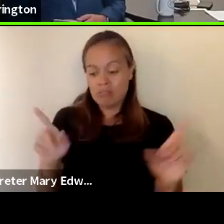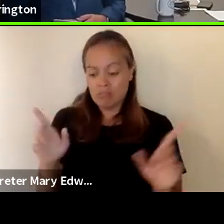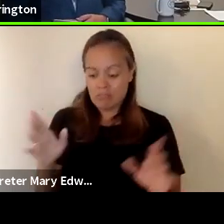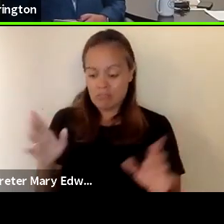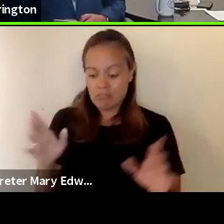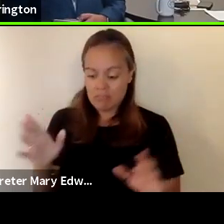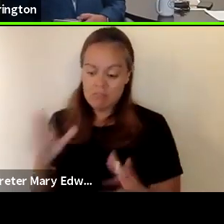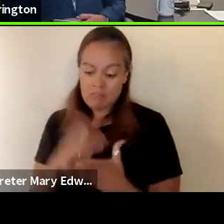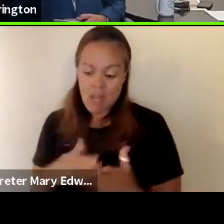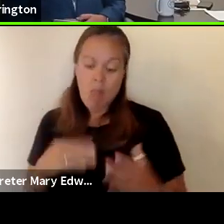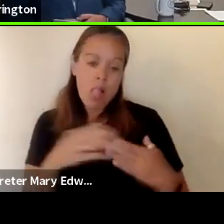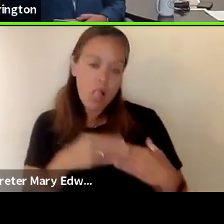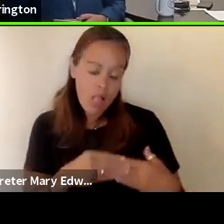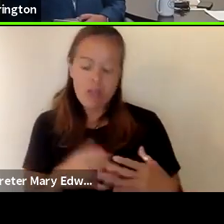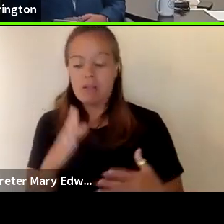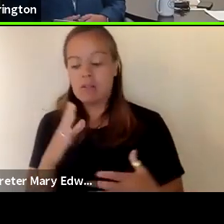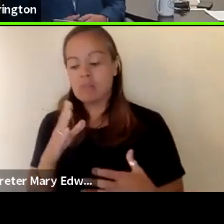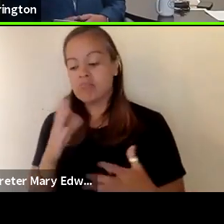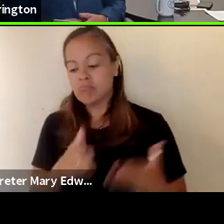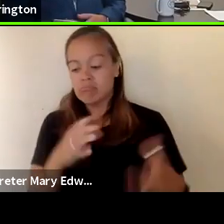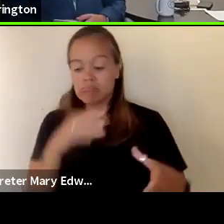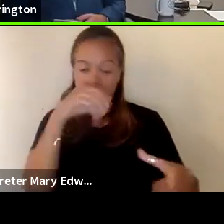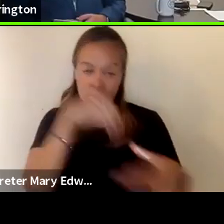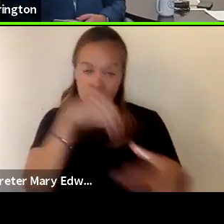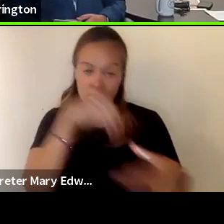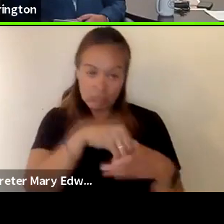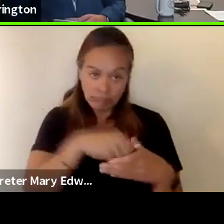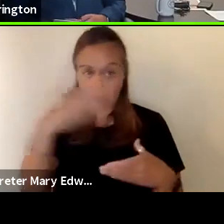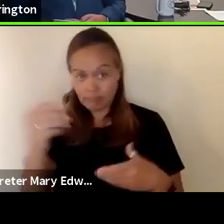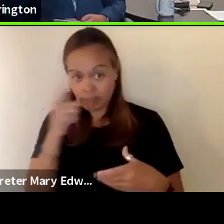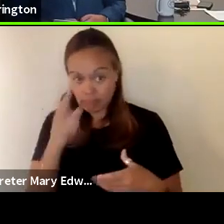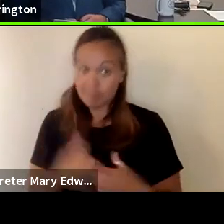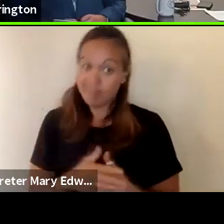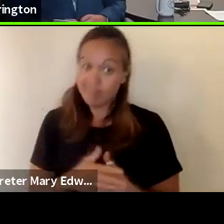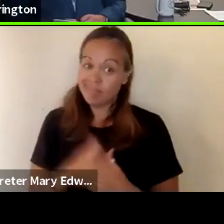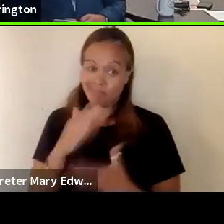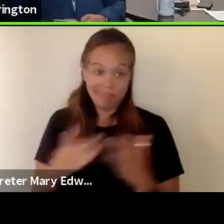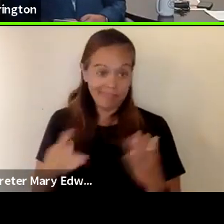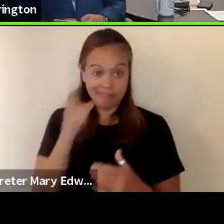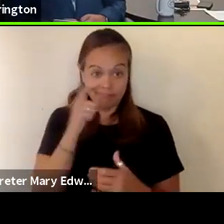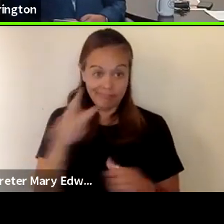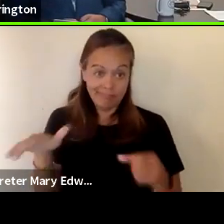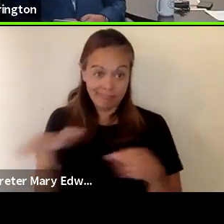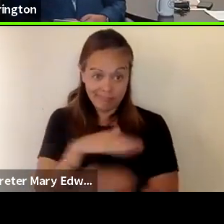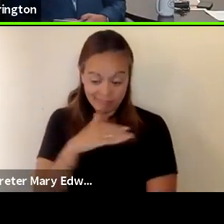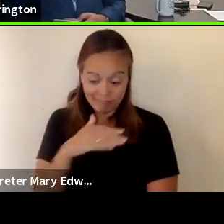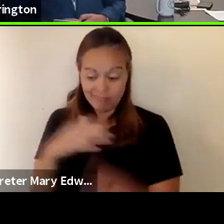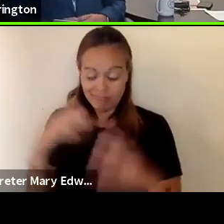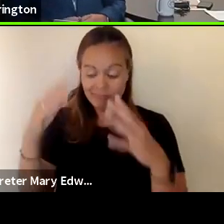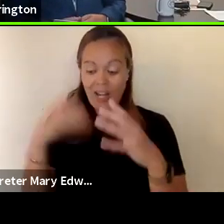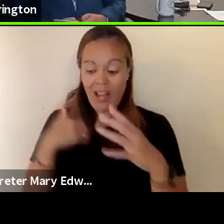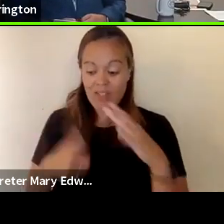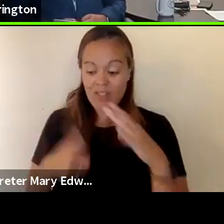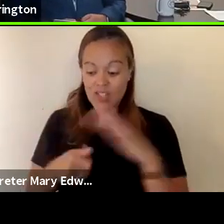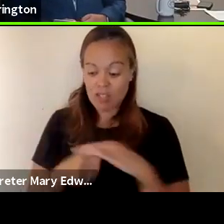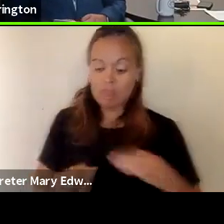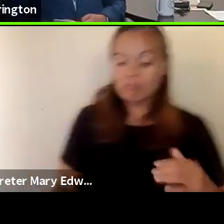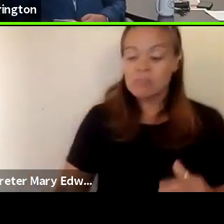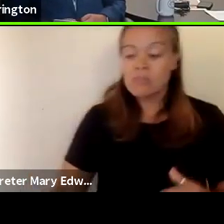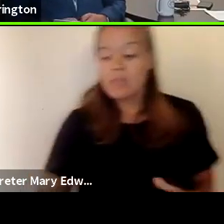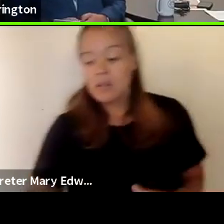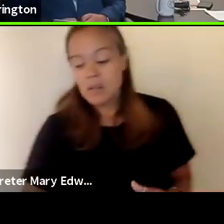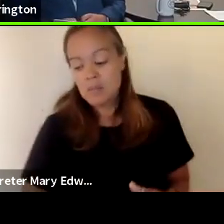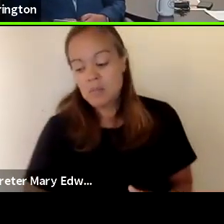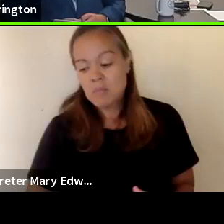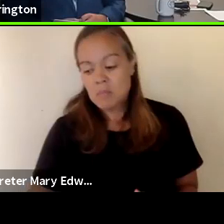districts have flexibility and they can offer an inside and outside lunch some lunches are covered so they have shelter and they may even do that through the winter